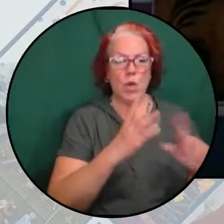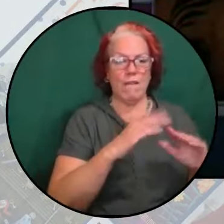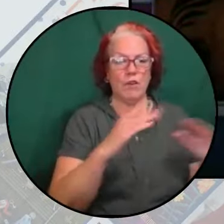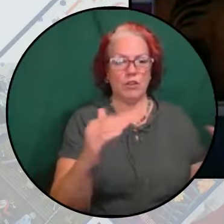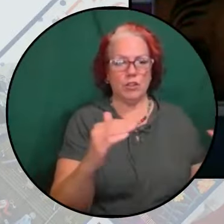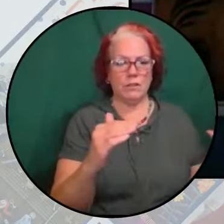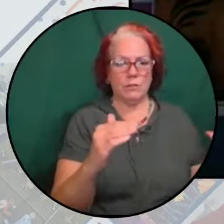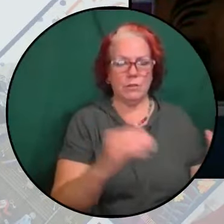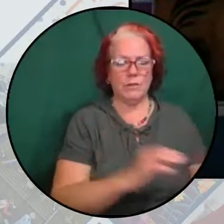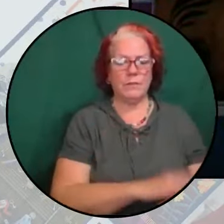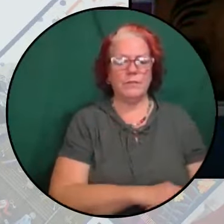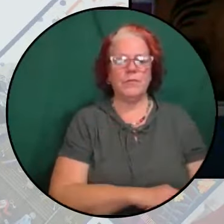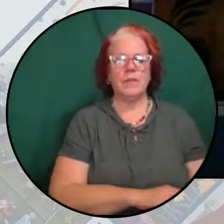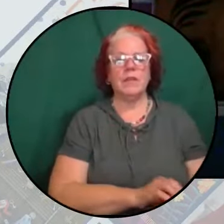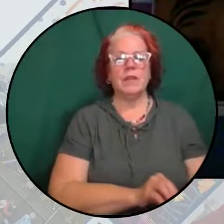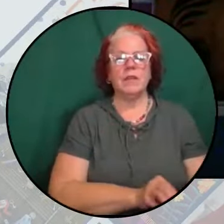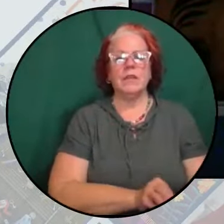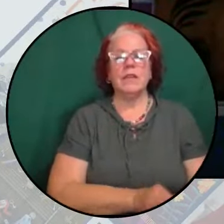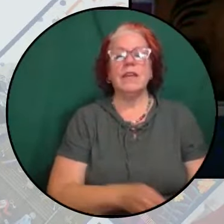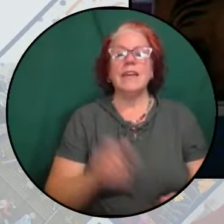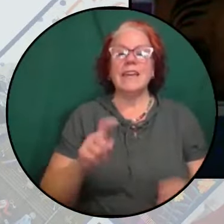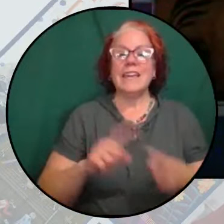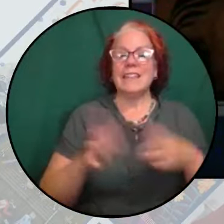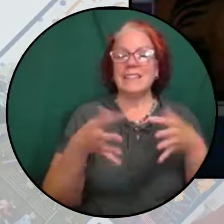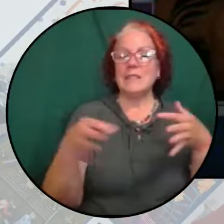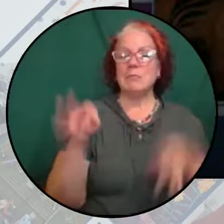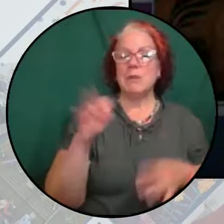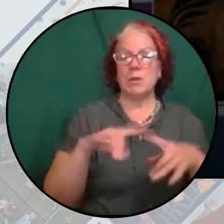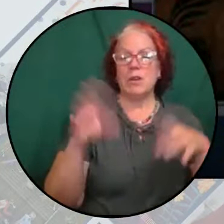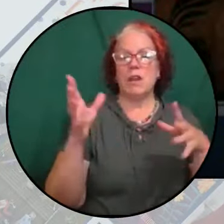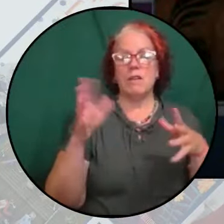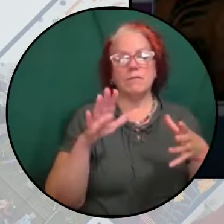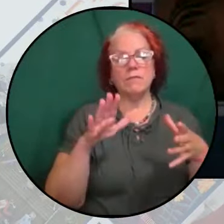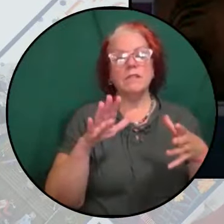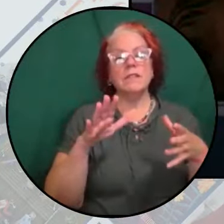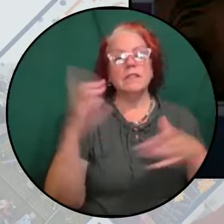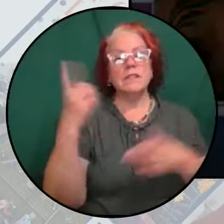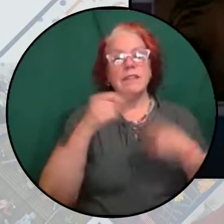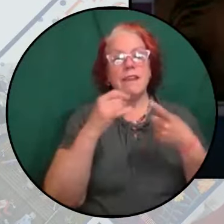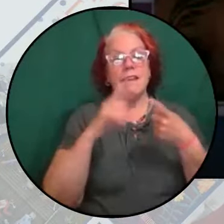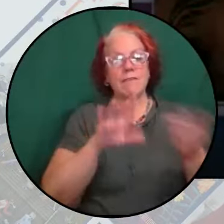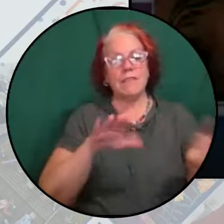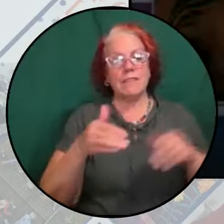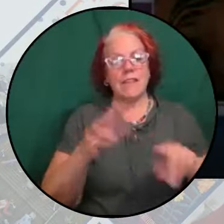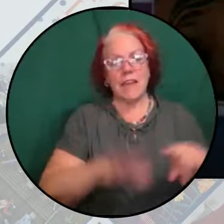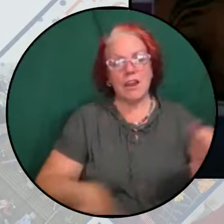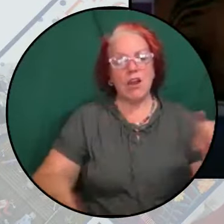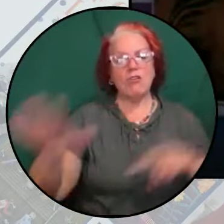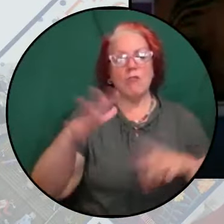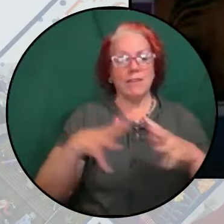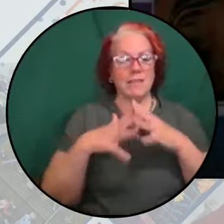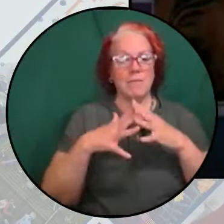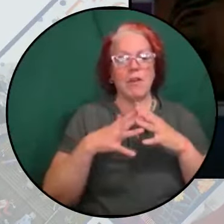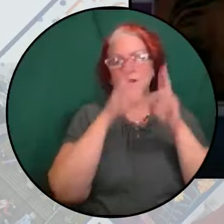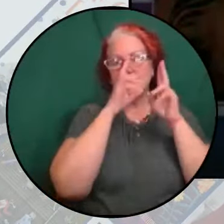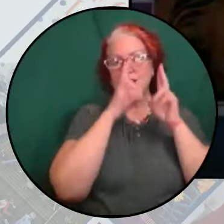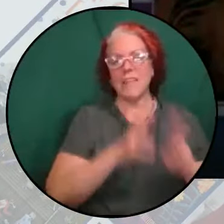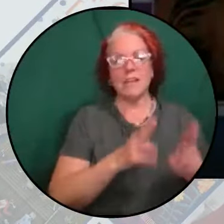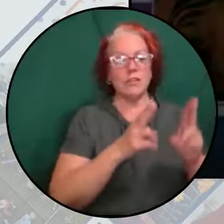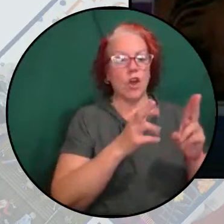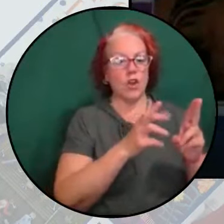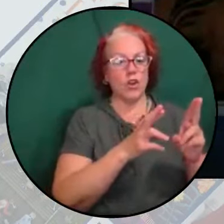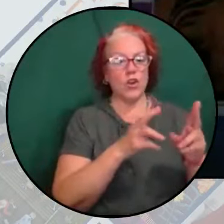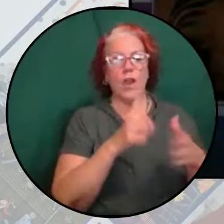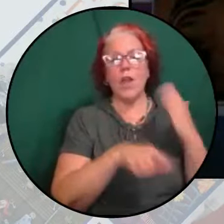In the spirit of Dia de los Muertos across the Americas, let us honor her and what she